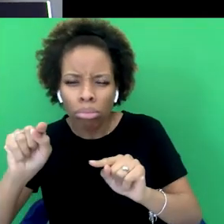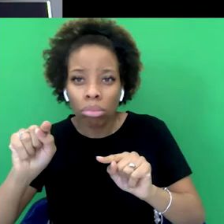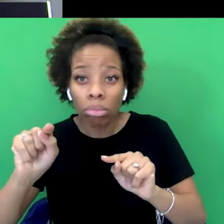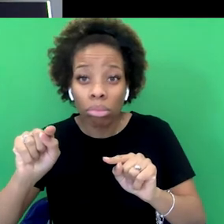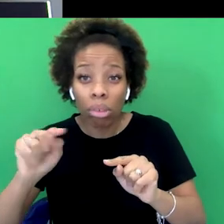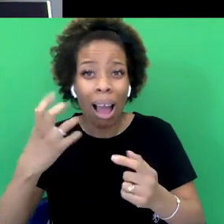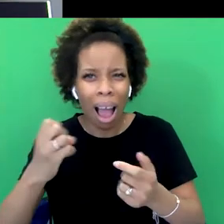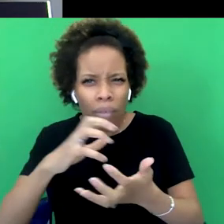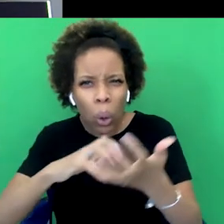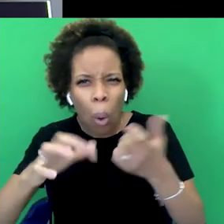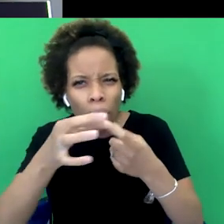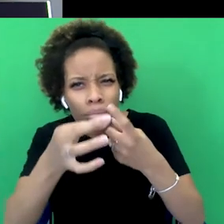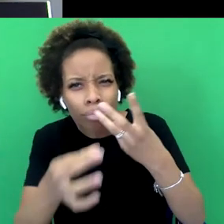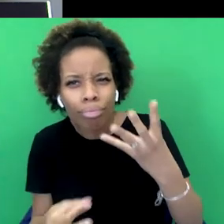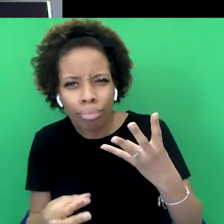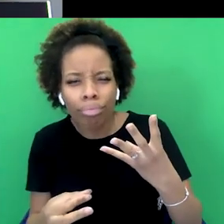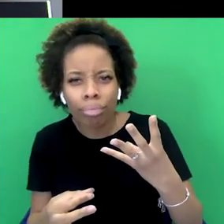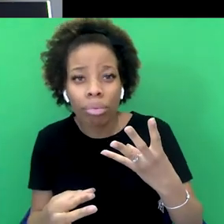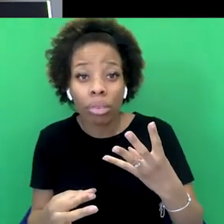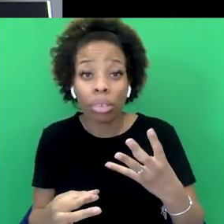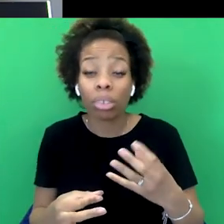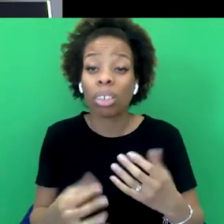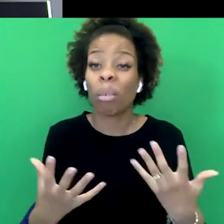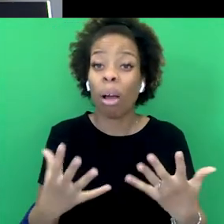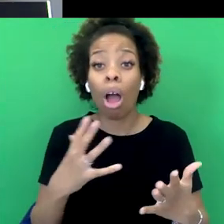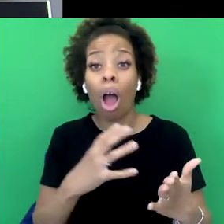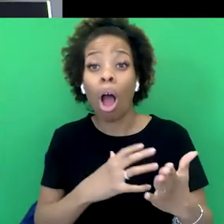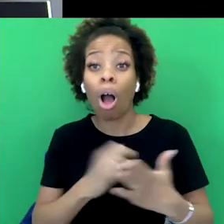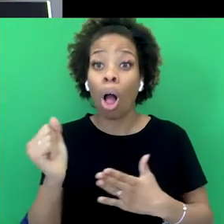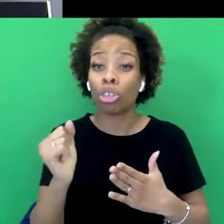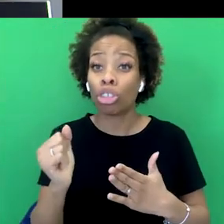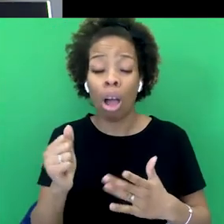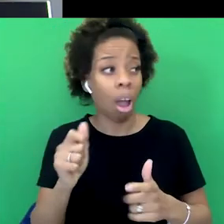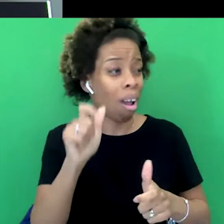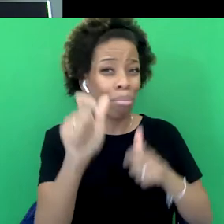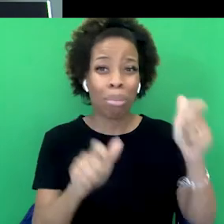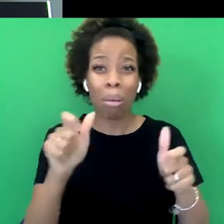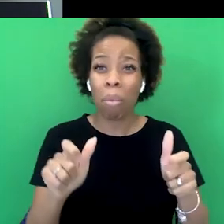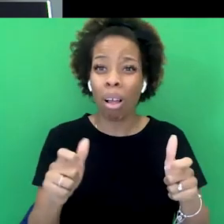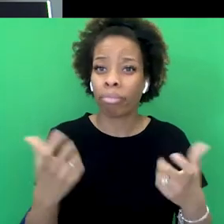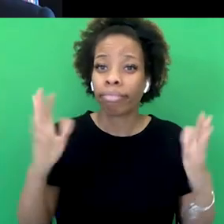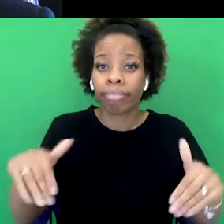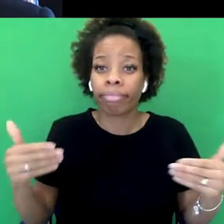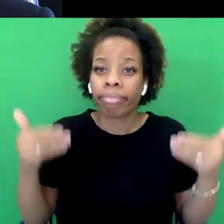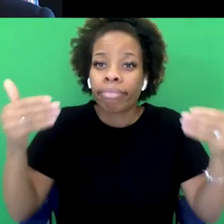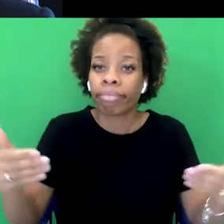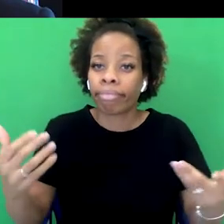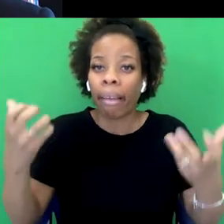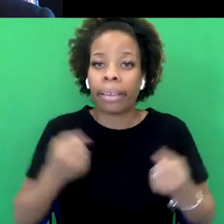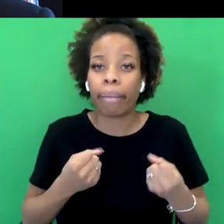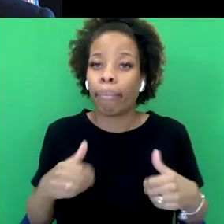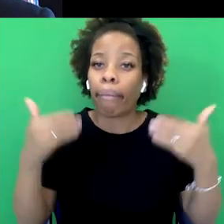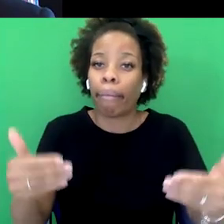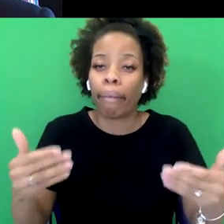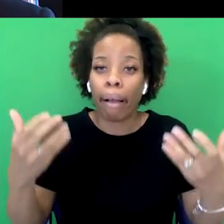know, it works for these culture warriors. It's a very popular attitude. And I think it's also because it's linked to this is my next question. It's